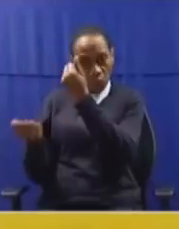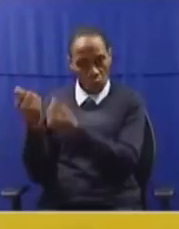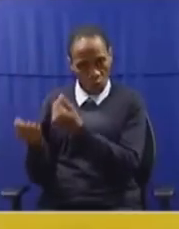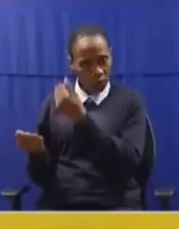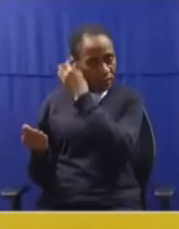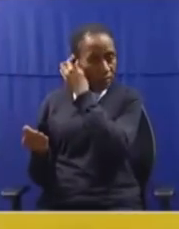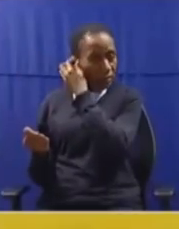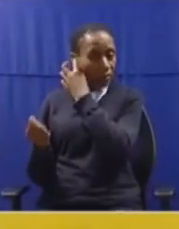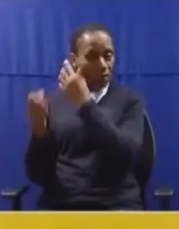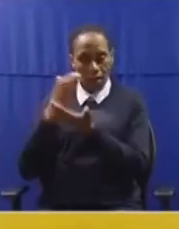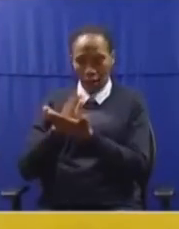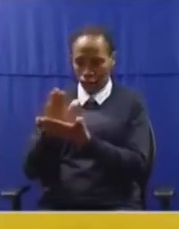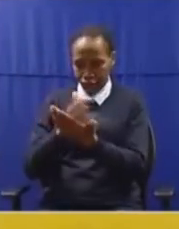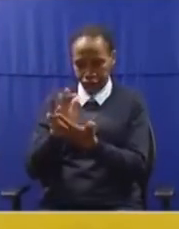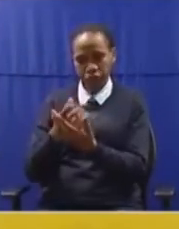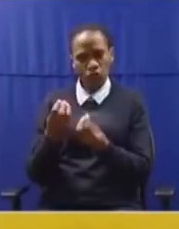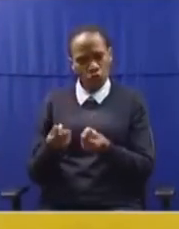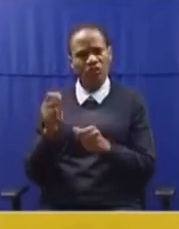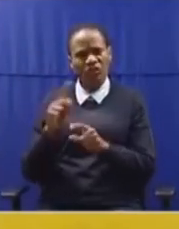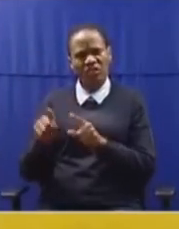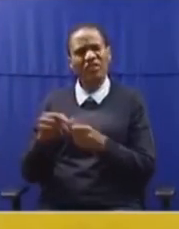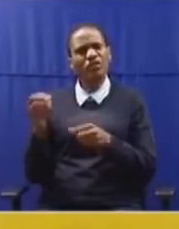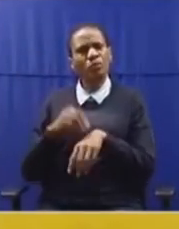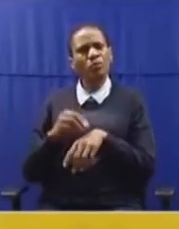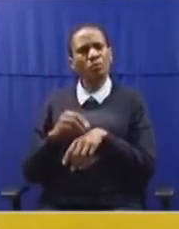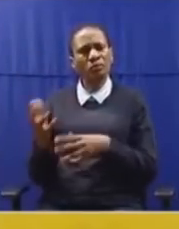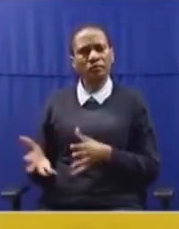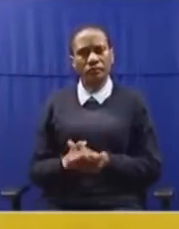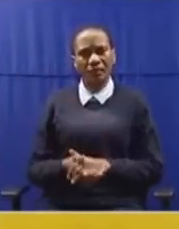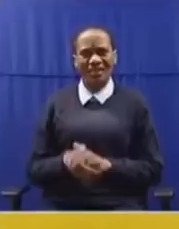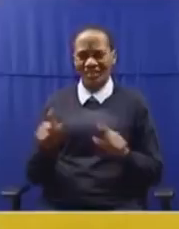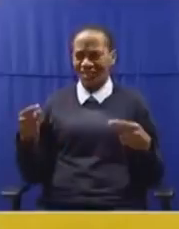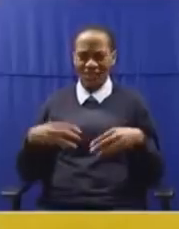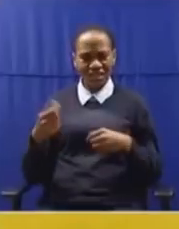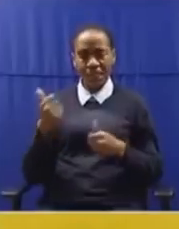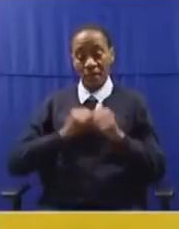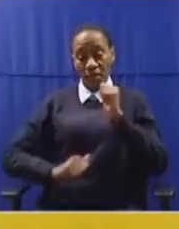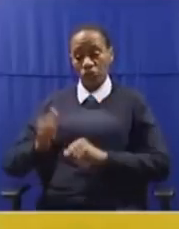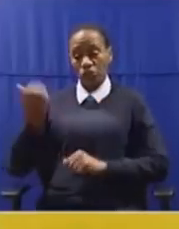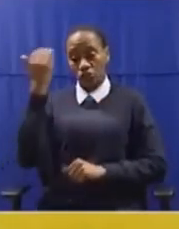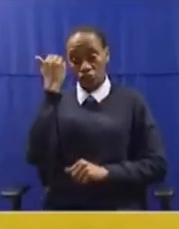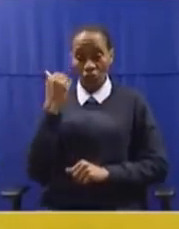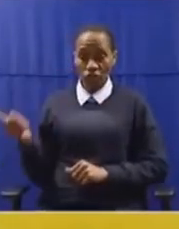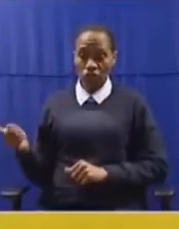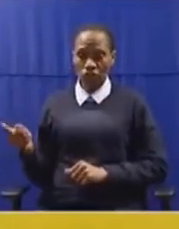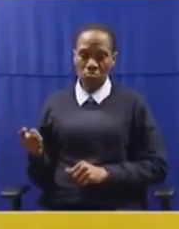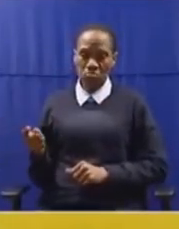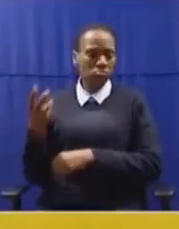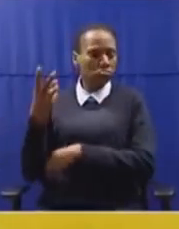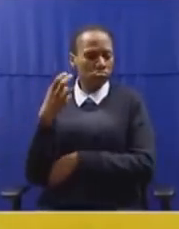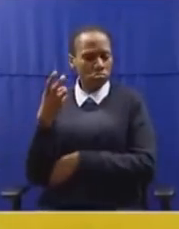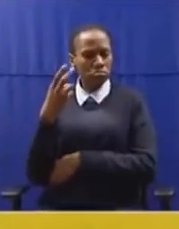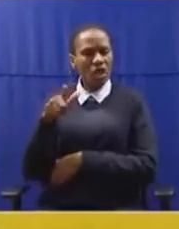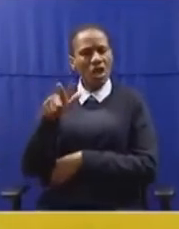disputes. We cannot allow a situation where one acting judge is appointed to hear all land